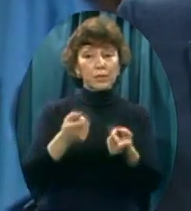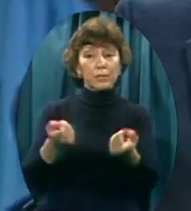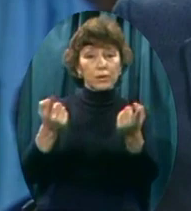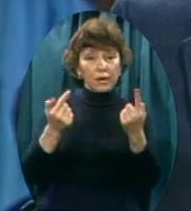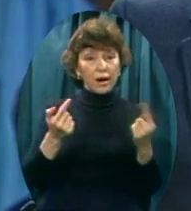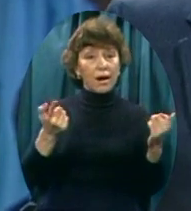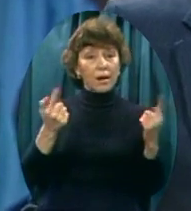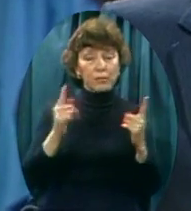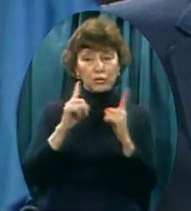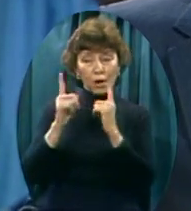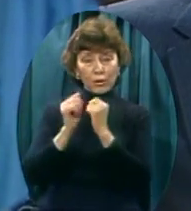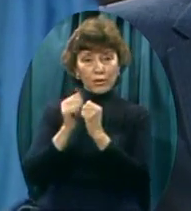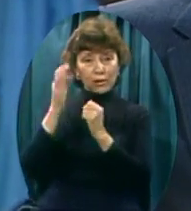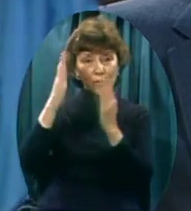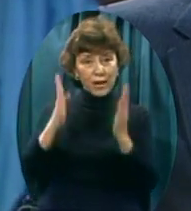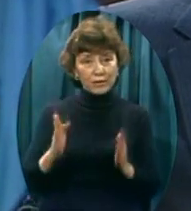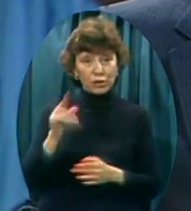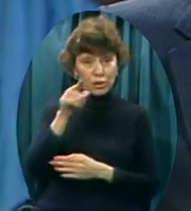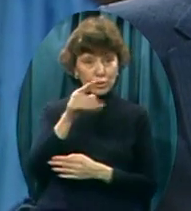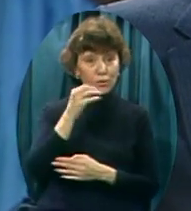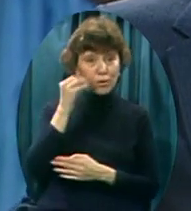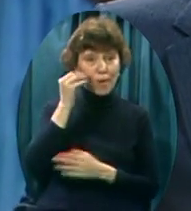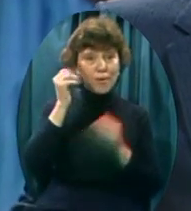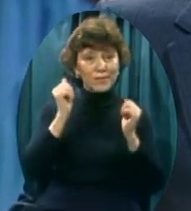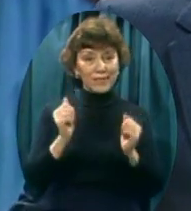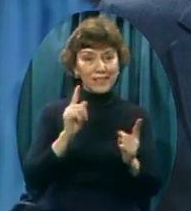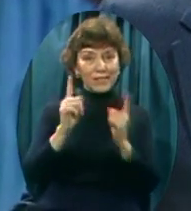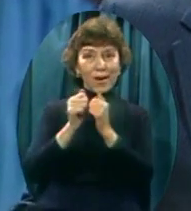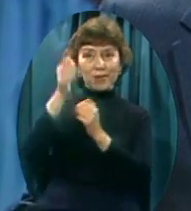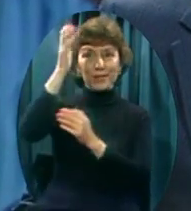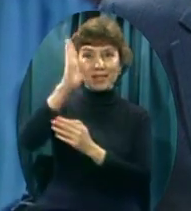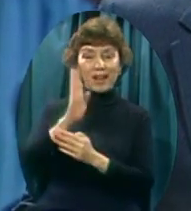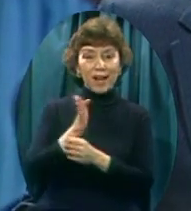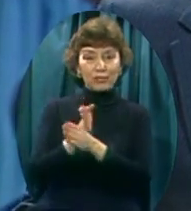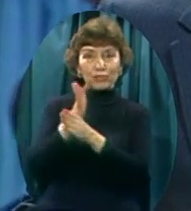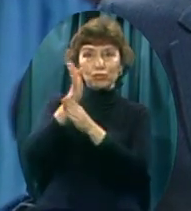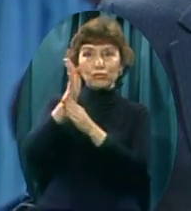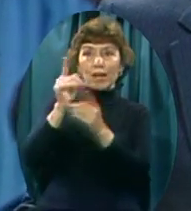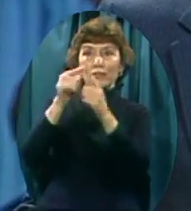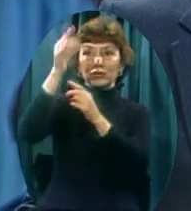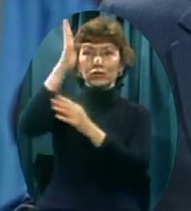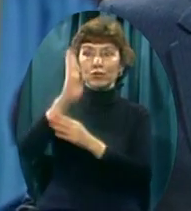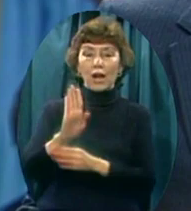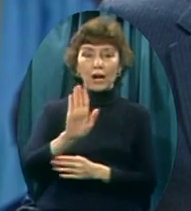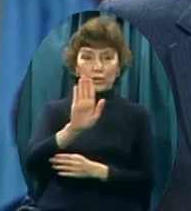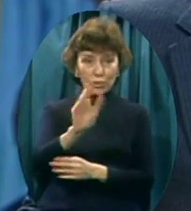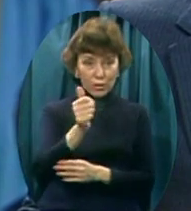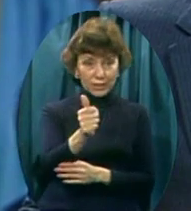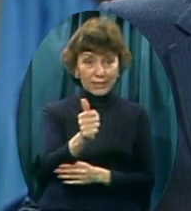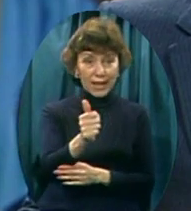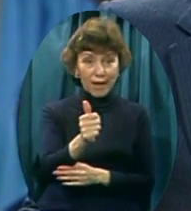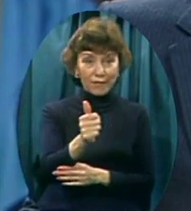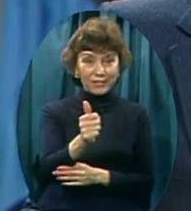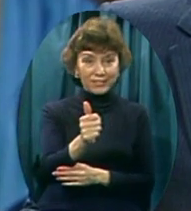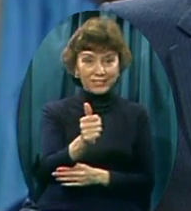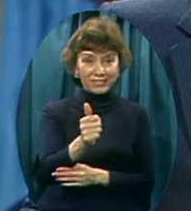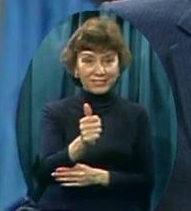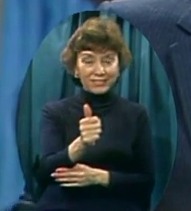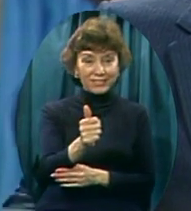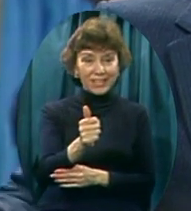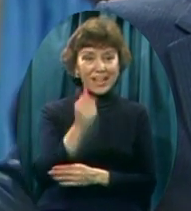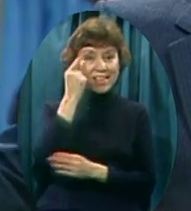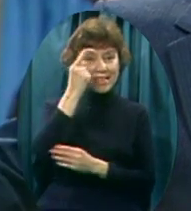Our pastors are here At the front to meet you I want every man Woman Boy Girl In this building With a need for salvation To come